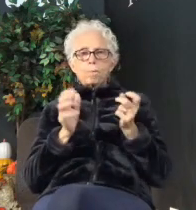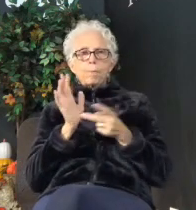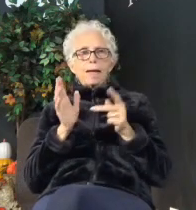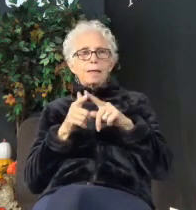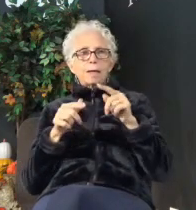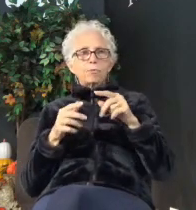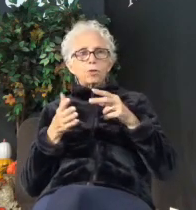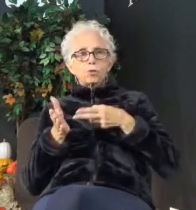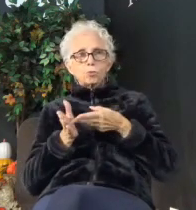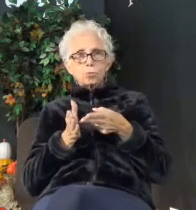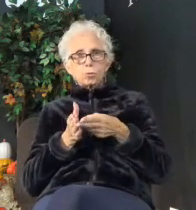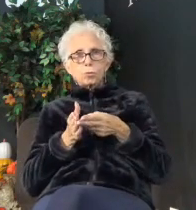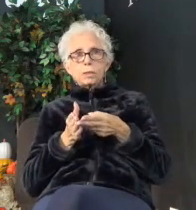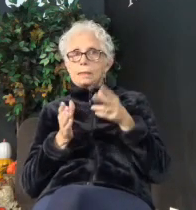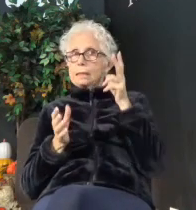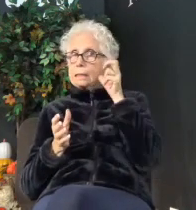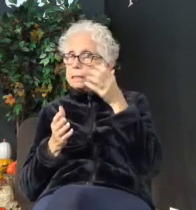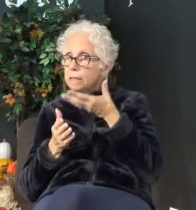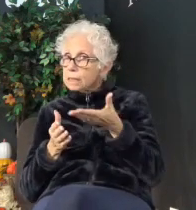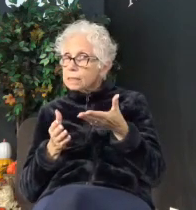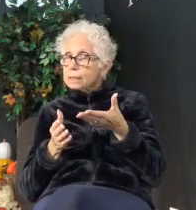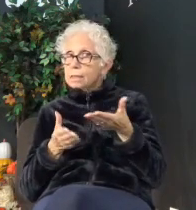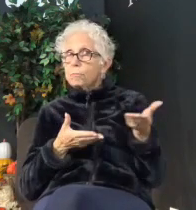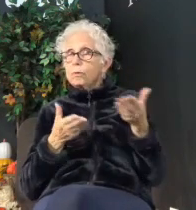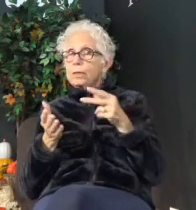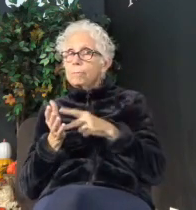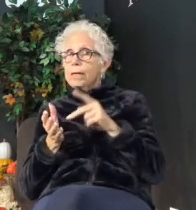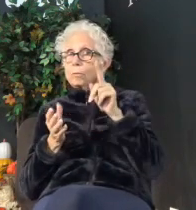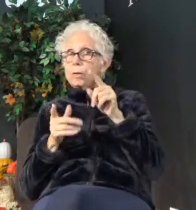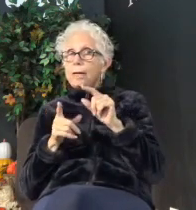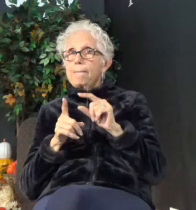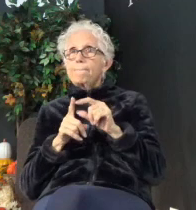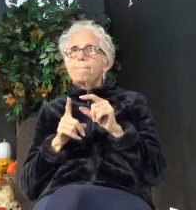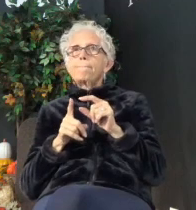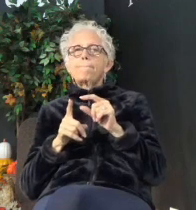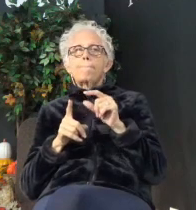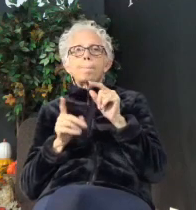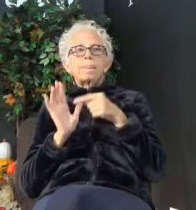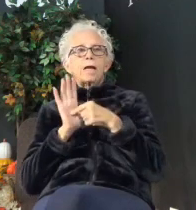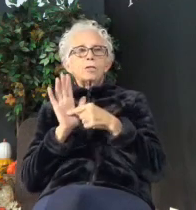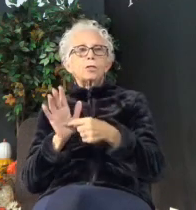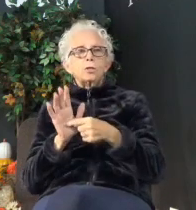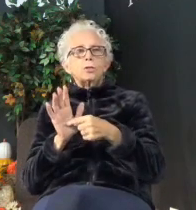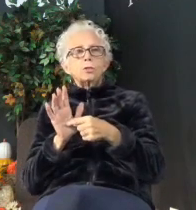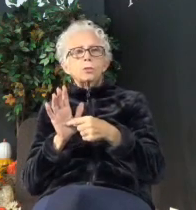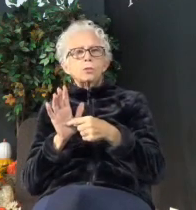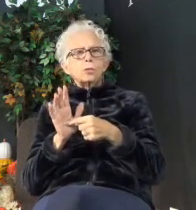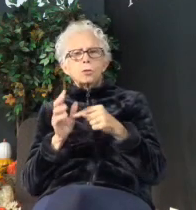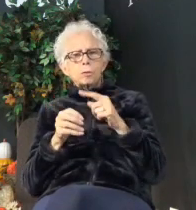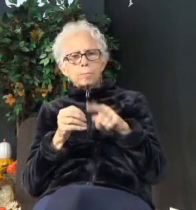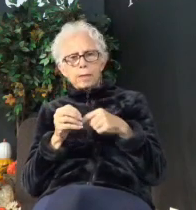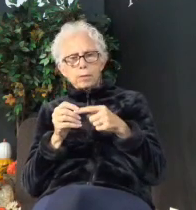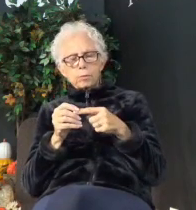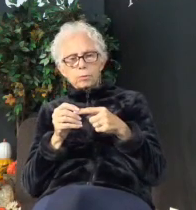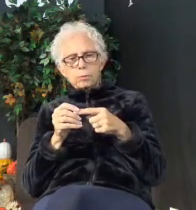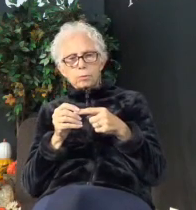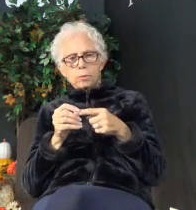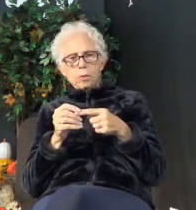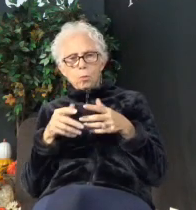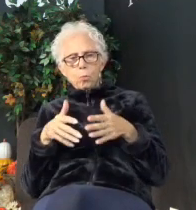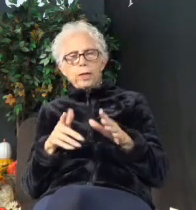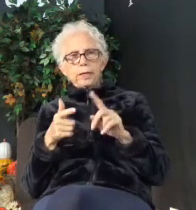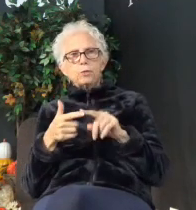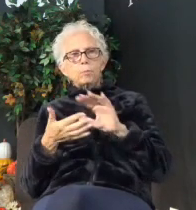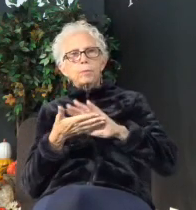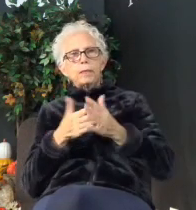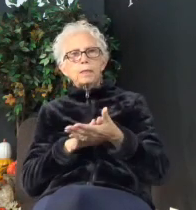now listen to this. Because I'm going to bring it back up in a minute. To them, a show of godliness is just a way to become